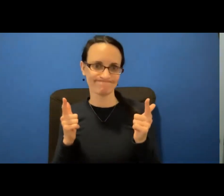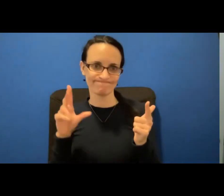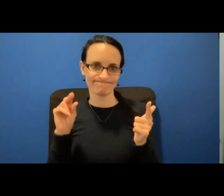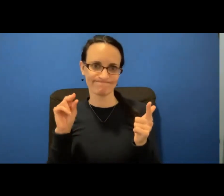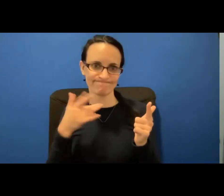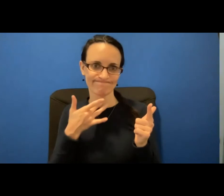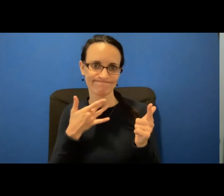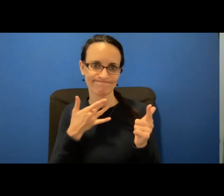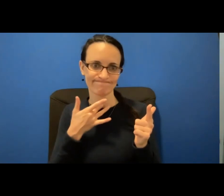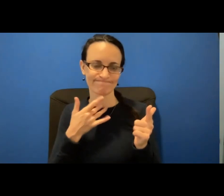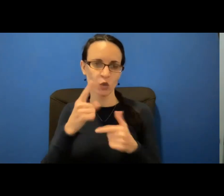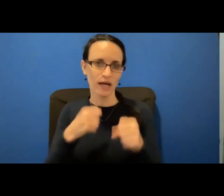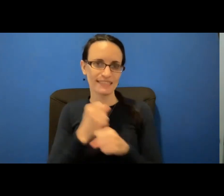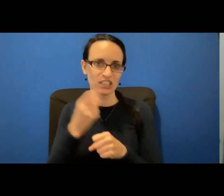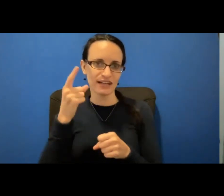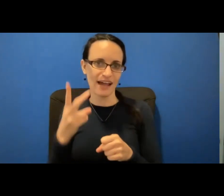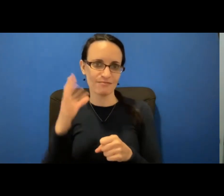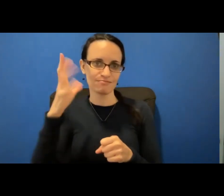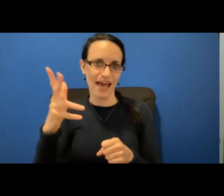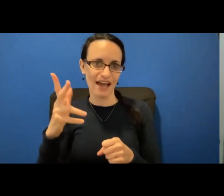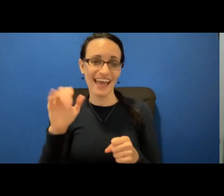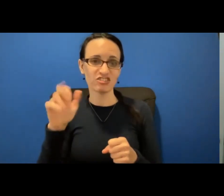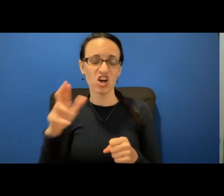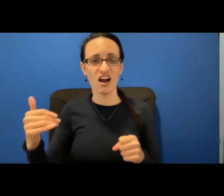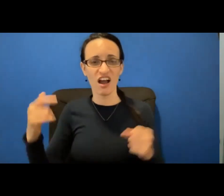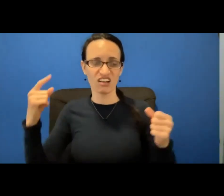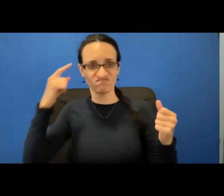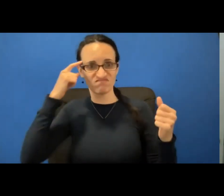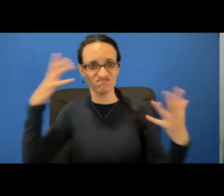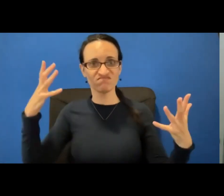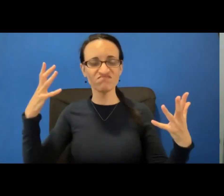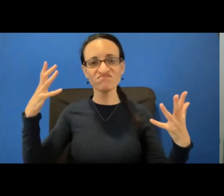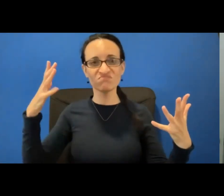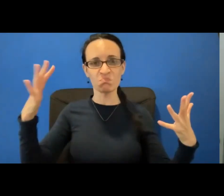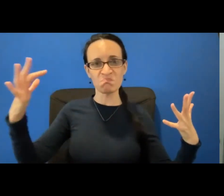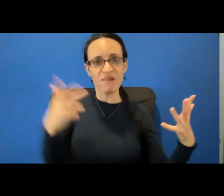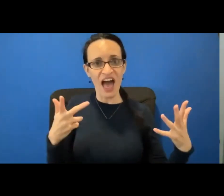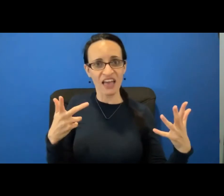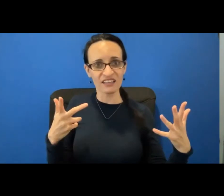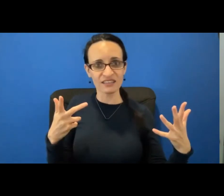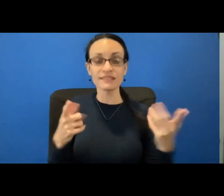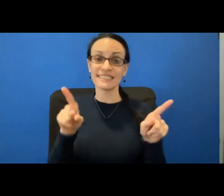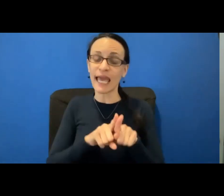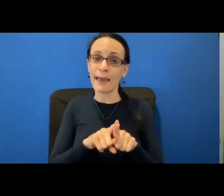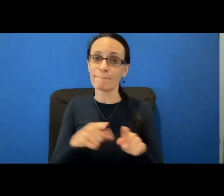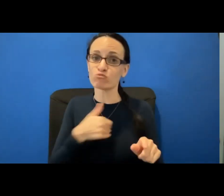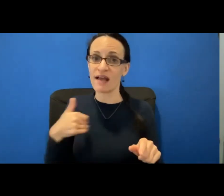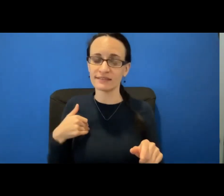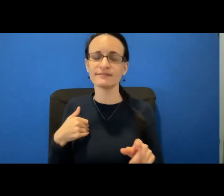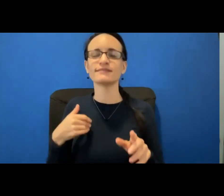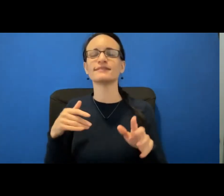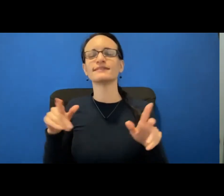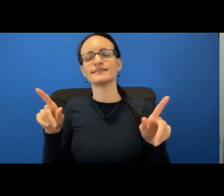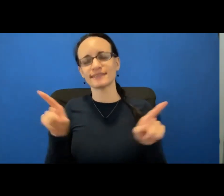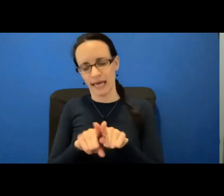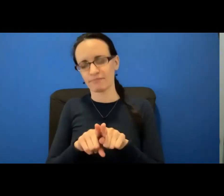later, the cancer had the audacity to return again in the same breath. I went through the same process because I